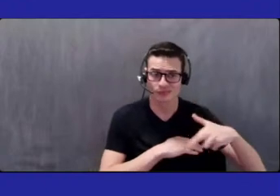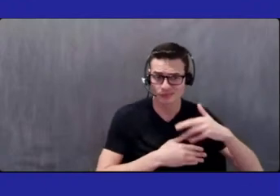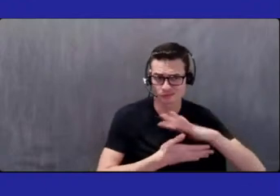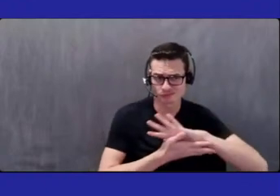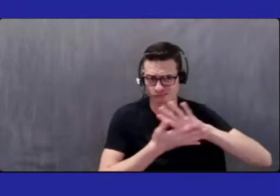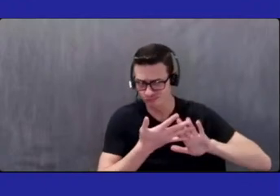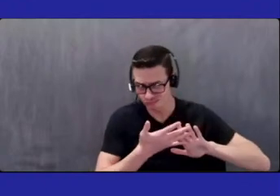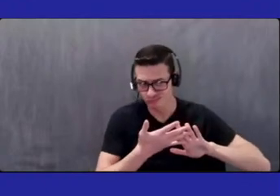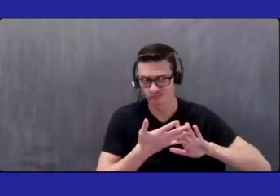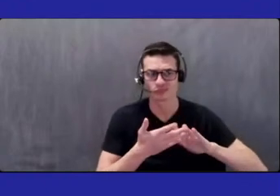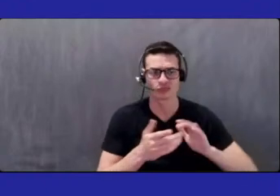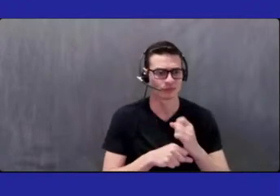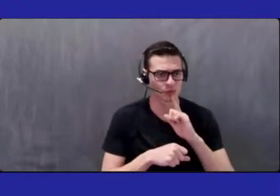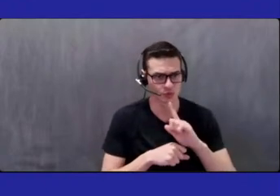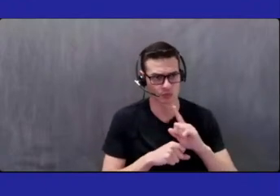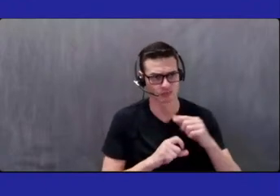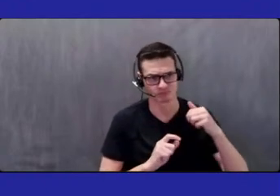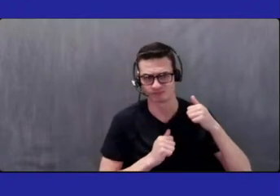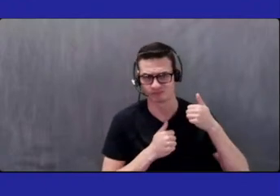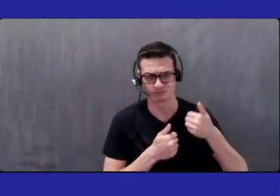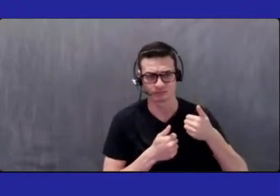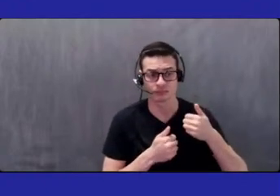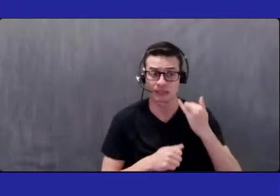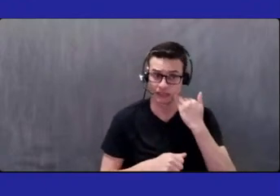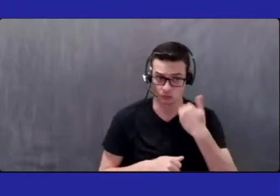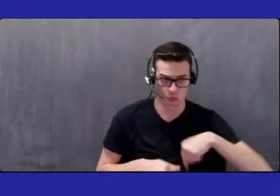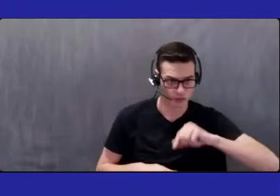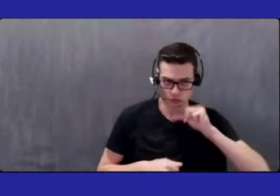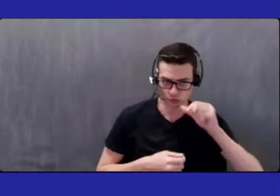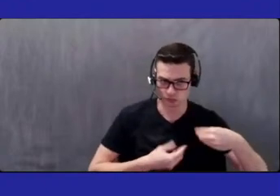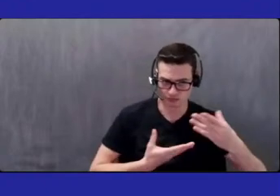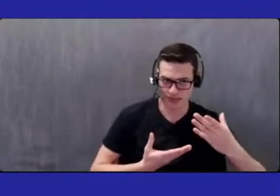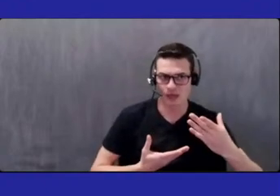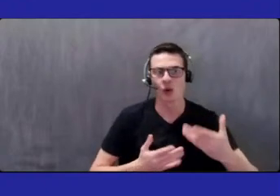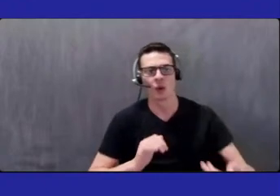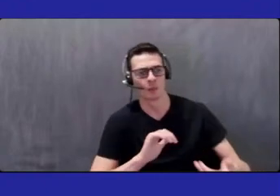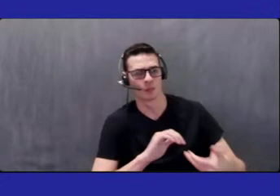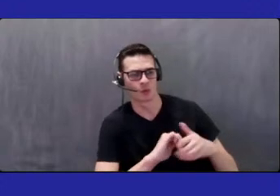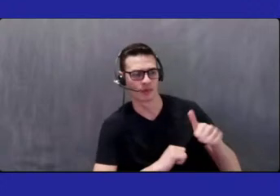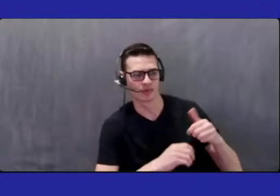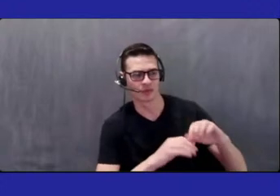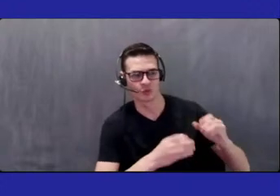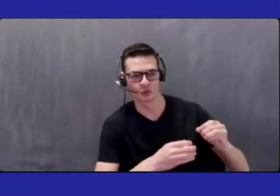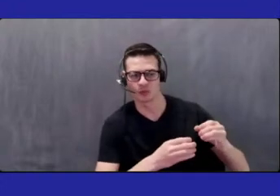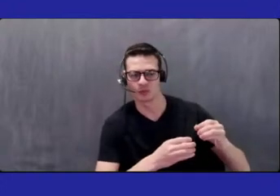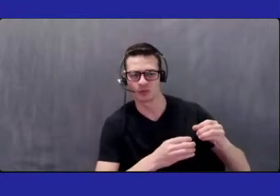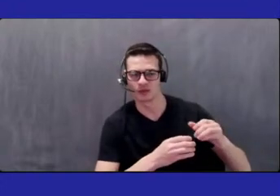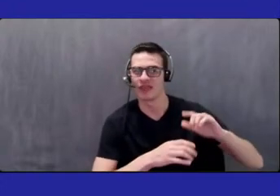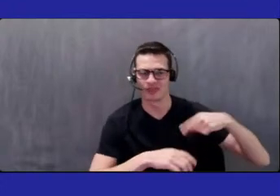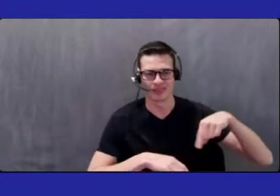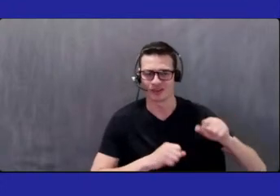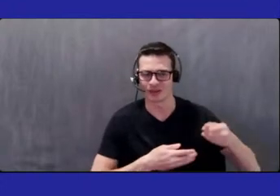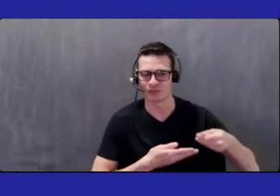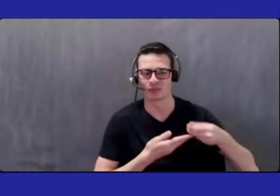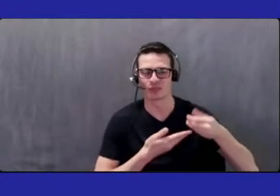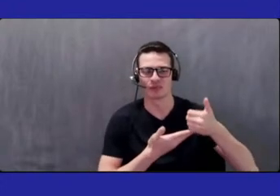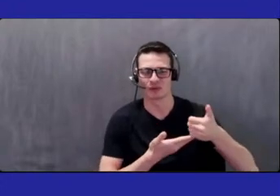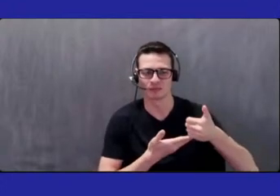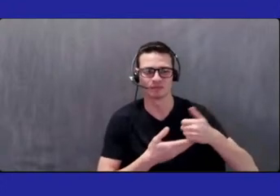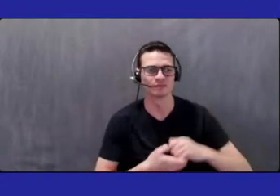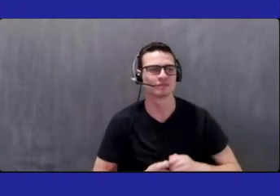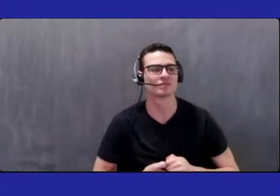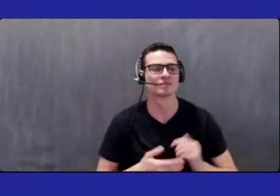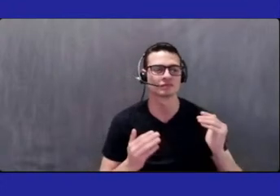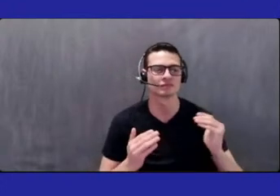Just to ensure that if it's not something that we offer, that we're able to partner with the group to be able to ensure access to the patients. And then also,